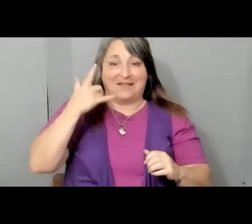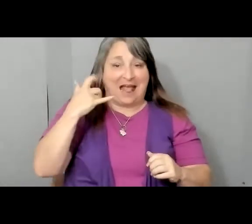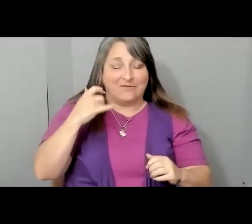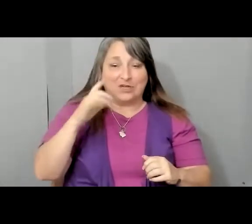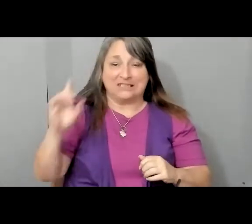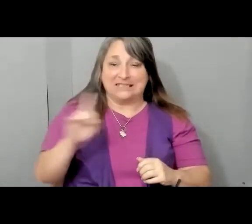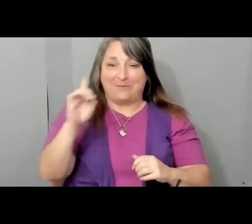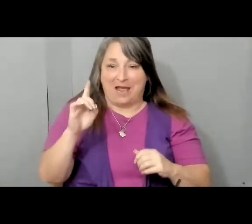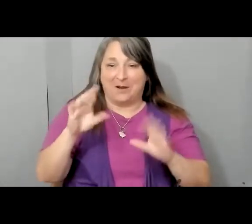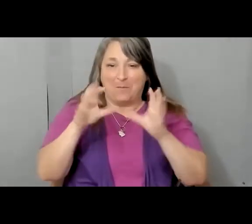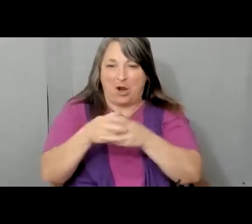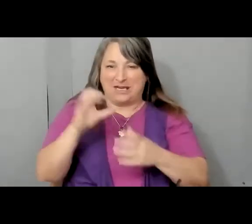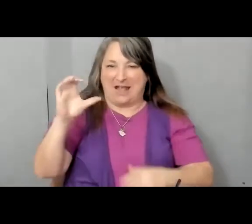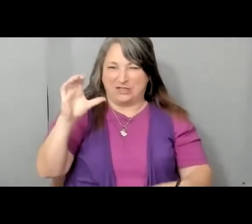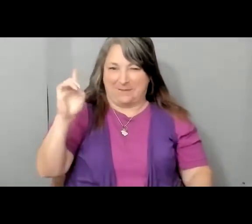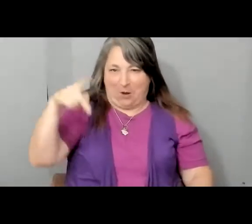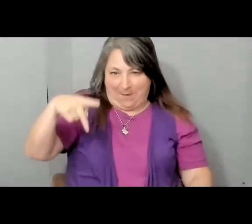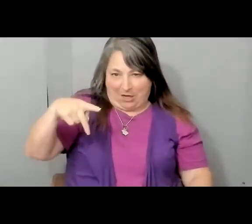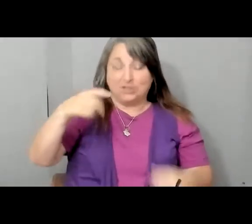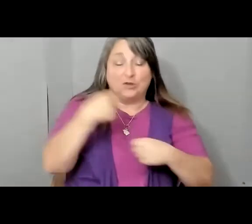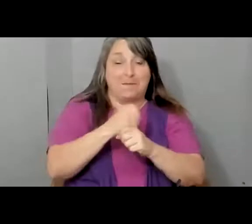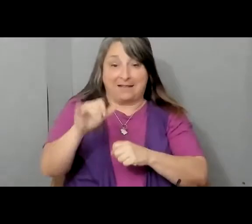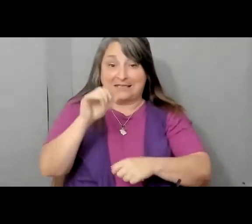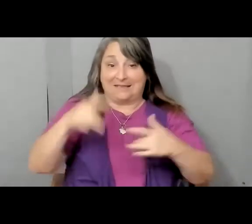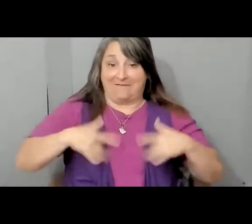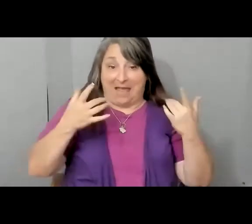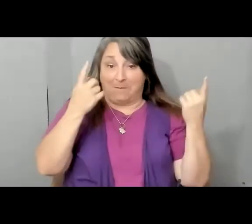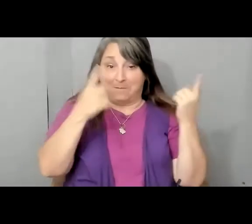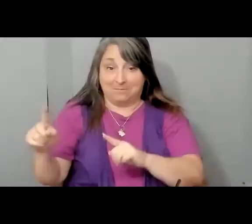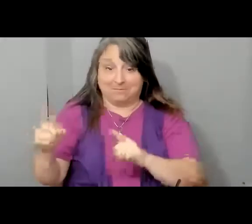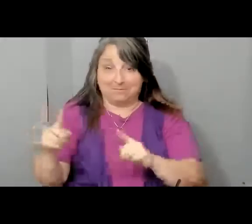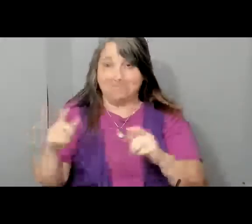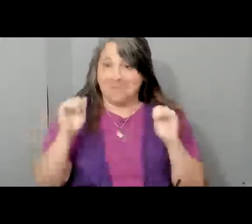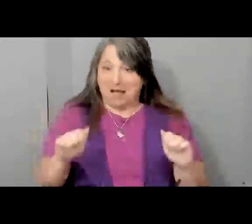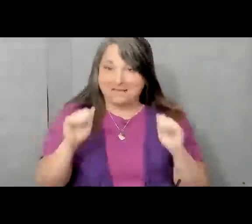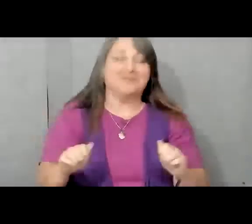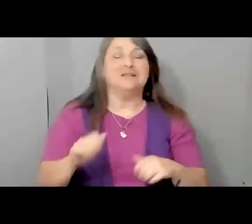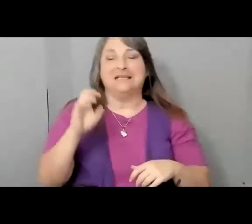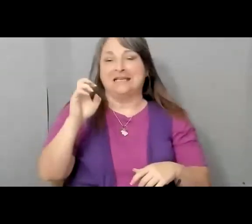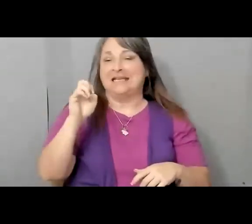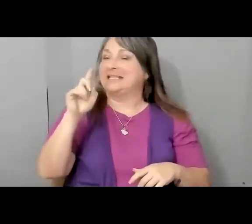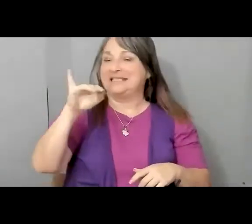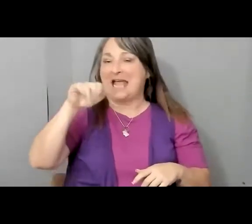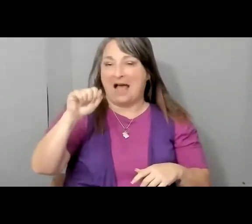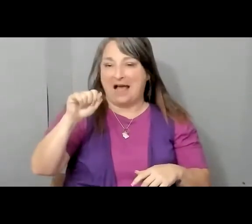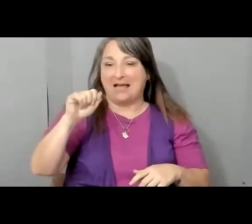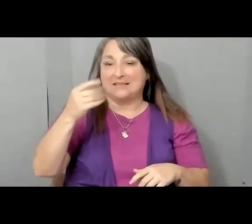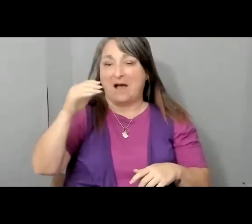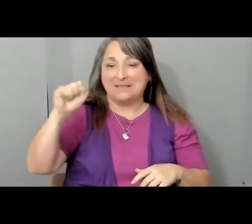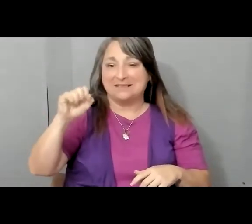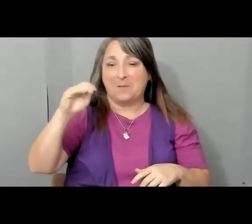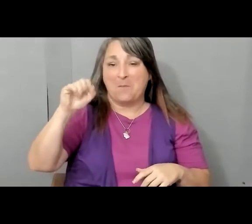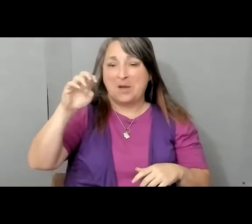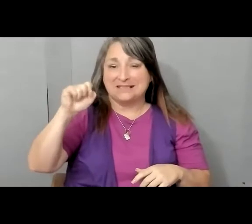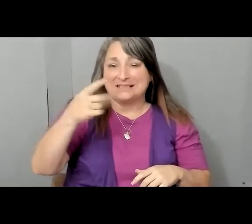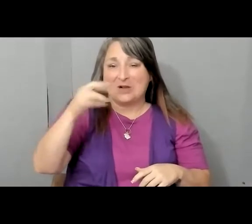who have worked to make this possible, this event possible, India Thomas, Moises Garcia, Vincent